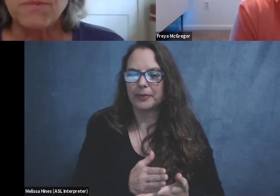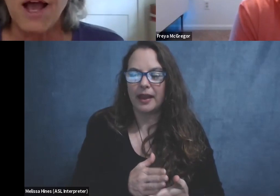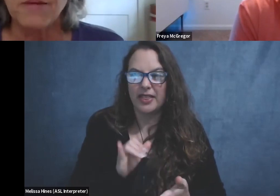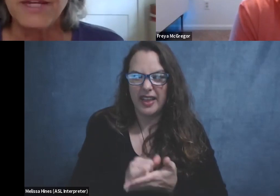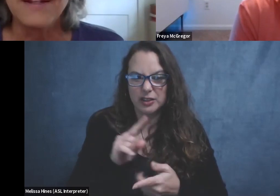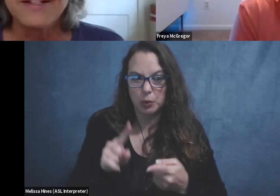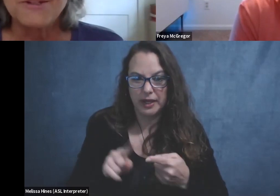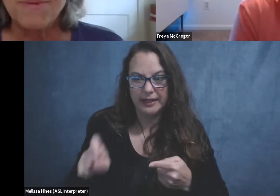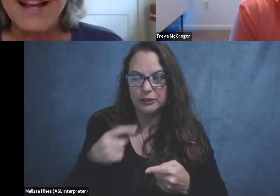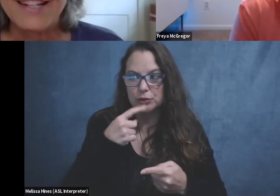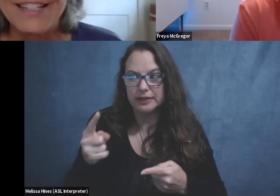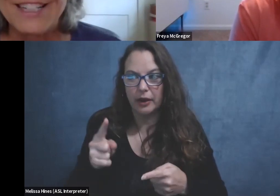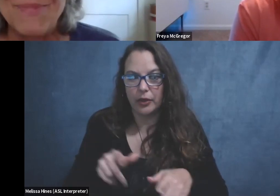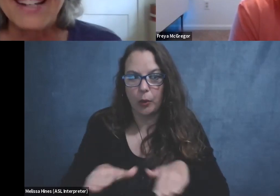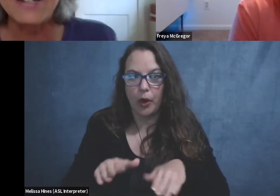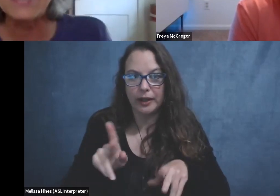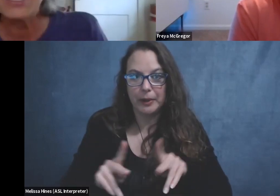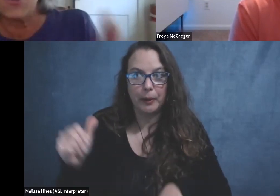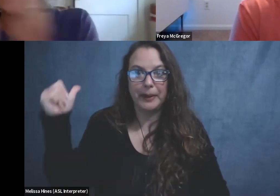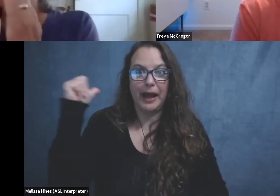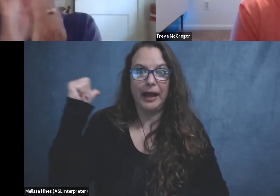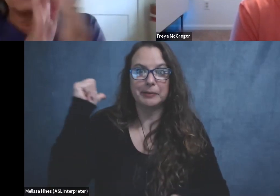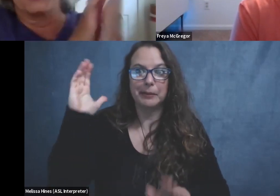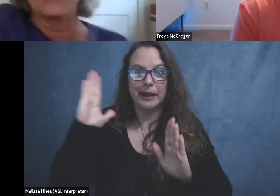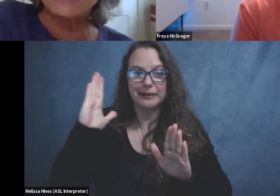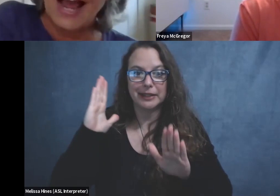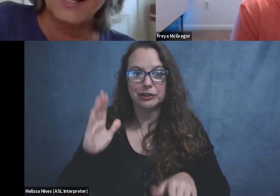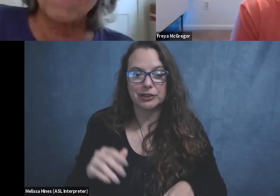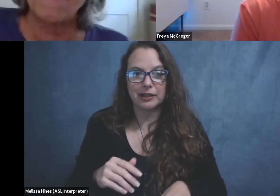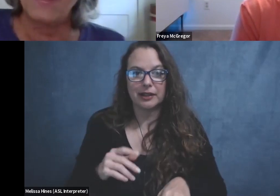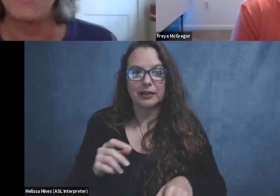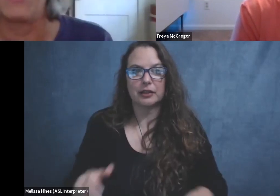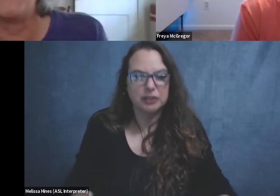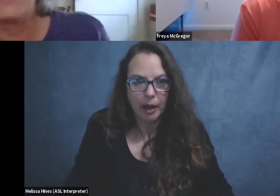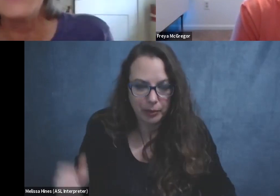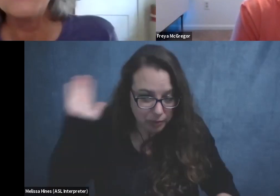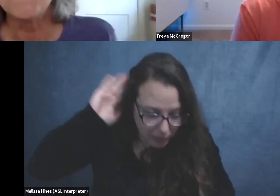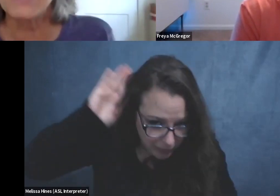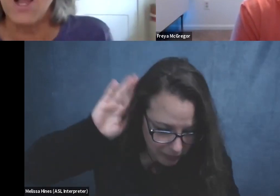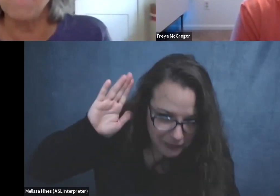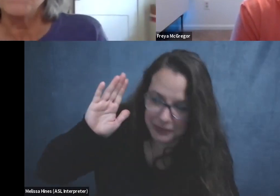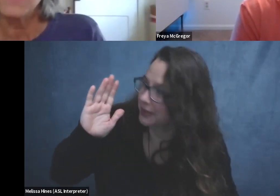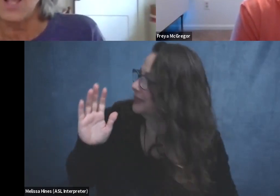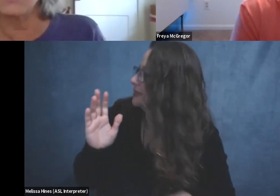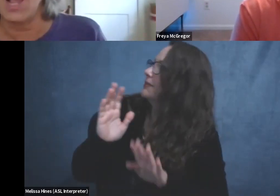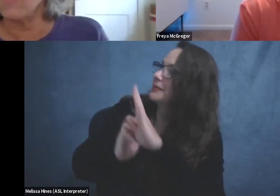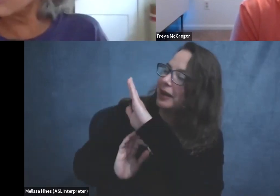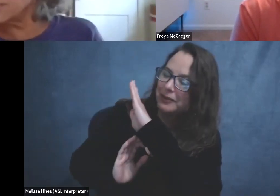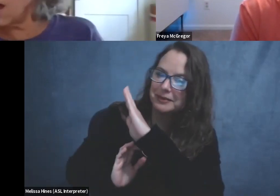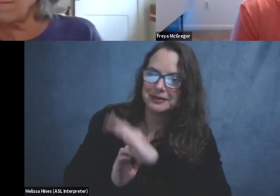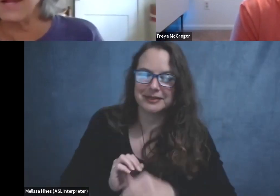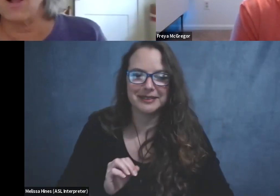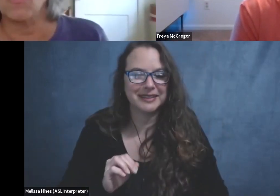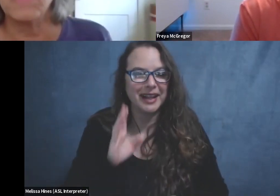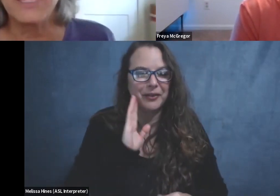walking people behind me to pay attention because all these people are going to like stack up a bit behind me, but, um, I, I